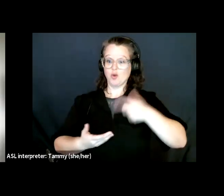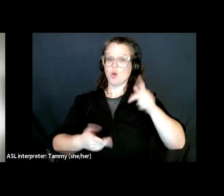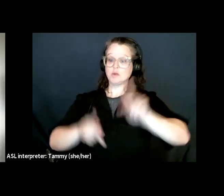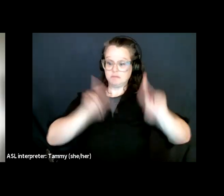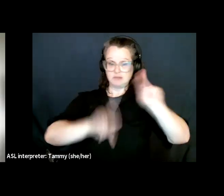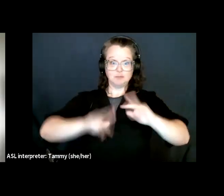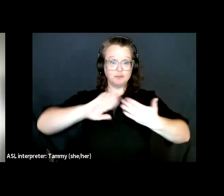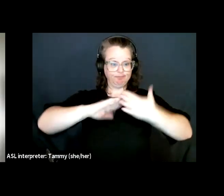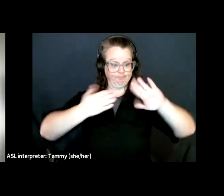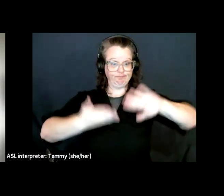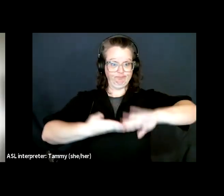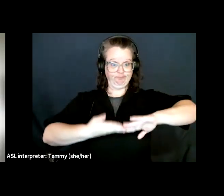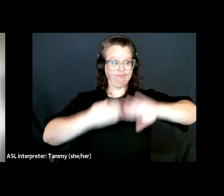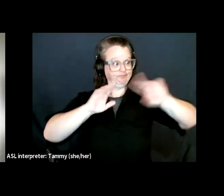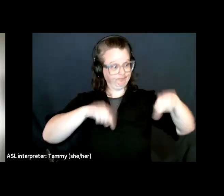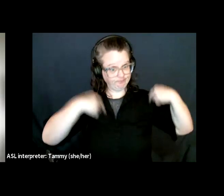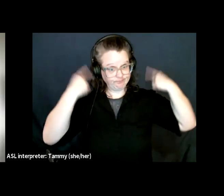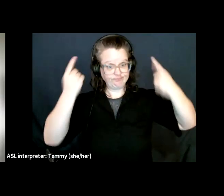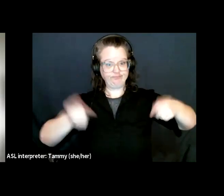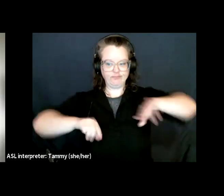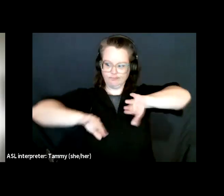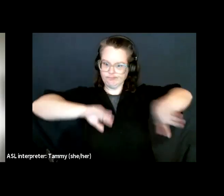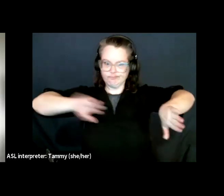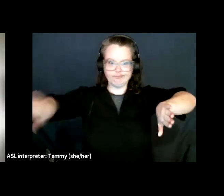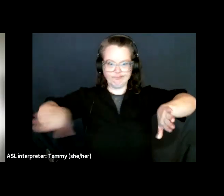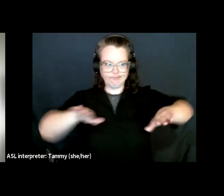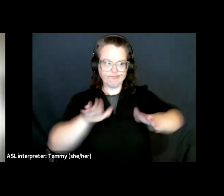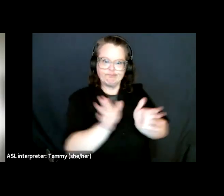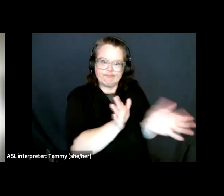opportunity to contribute work and lead.